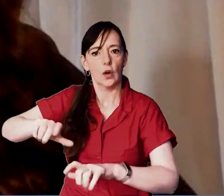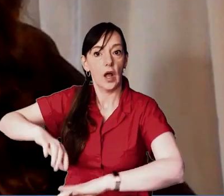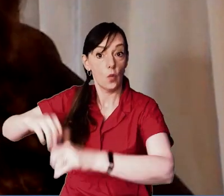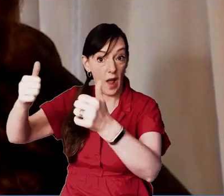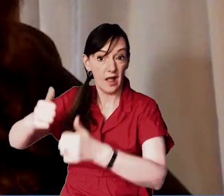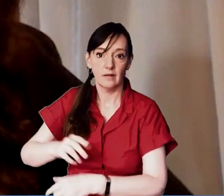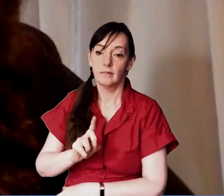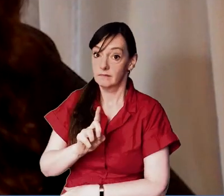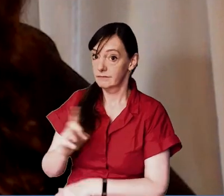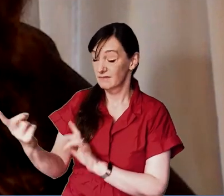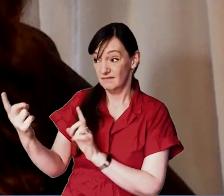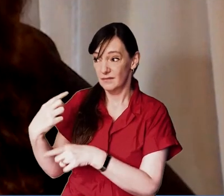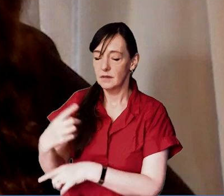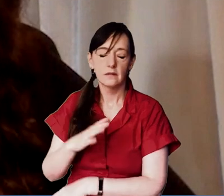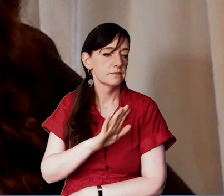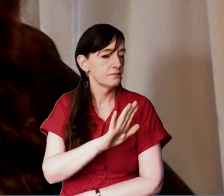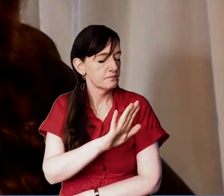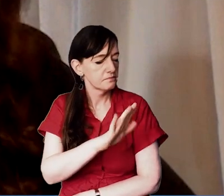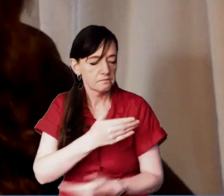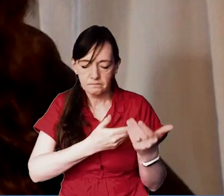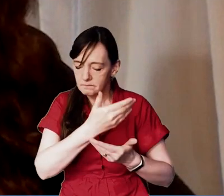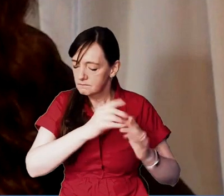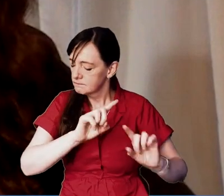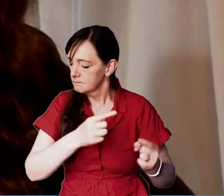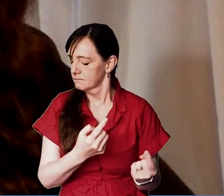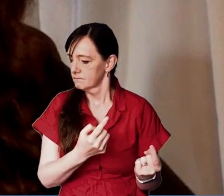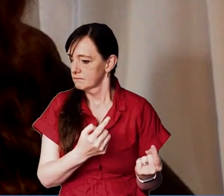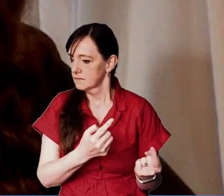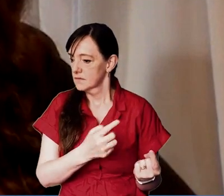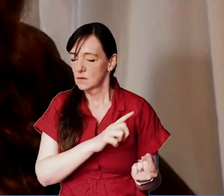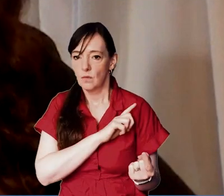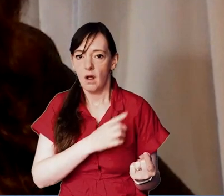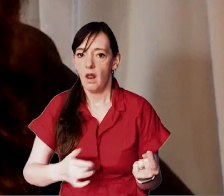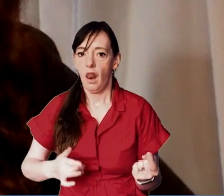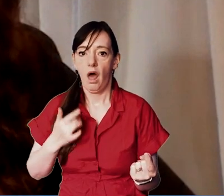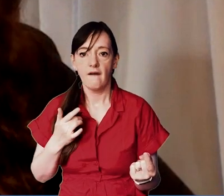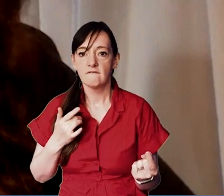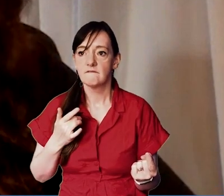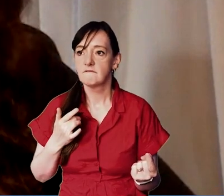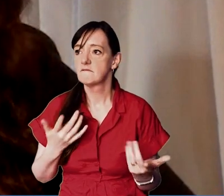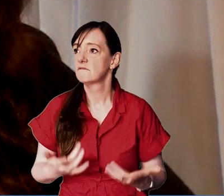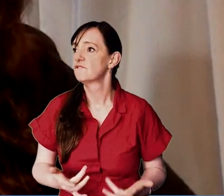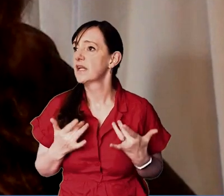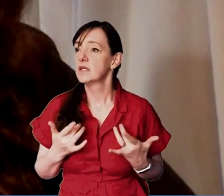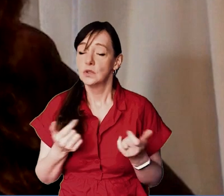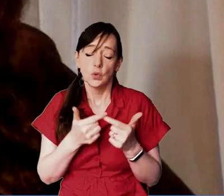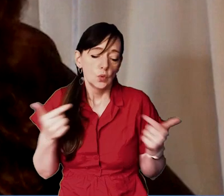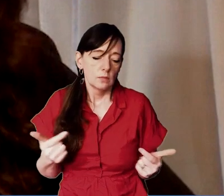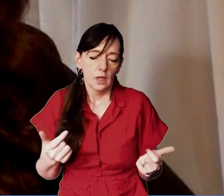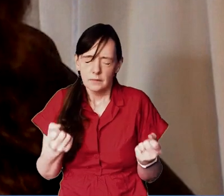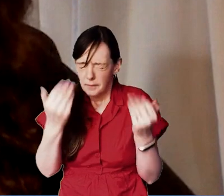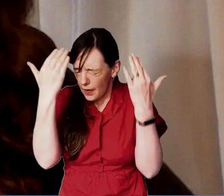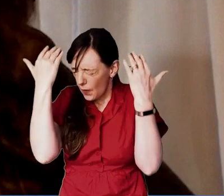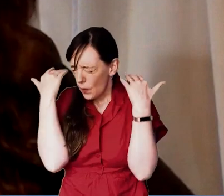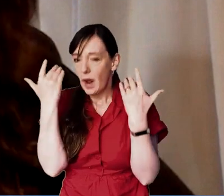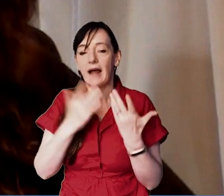but what she actually said to me was that she couldn't talk to me right then and there because life was so overwhelming that she just had